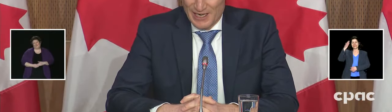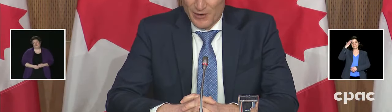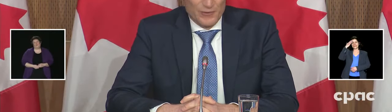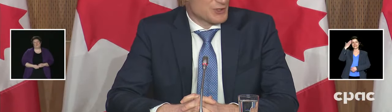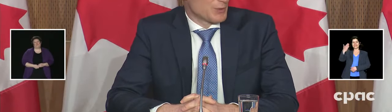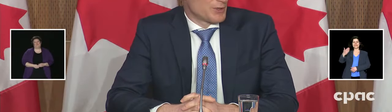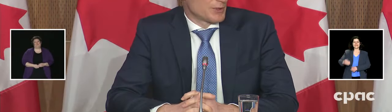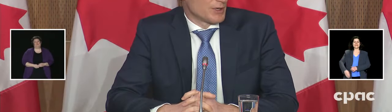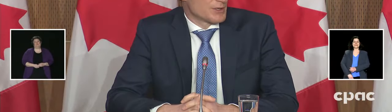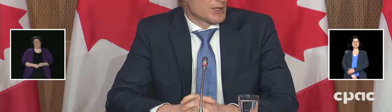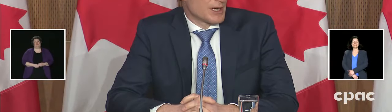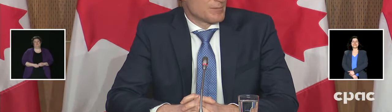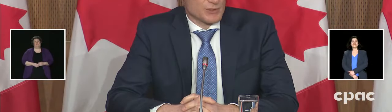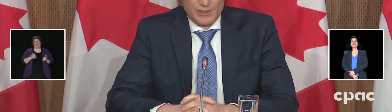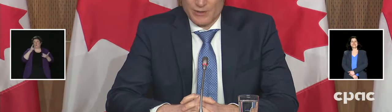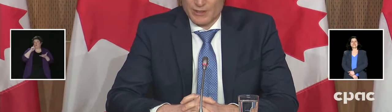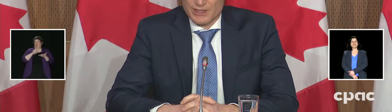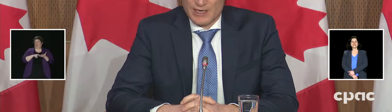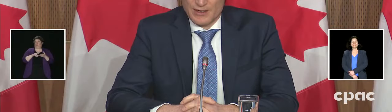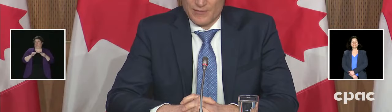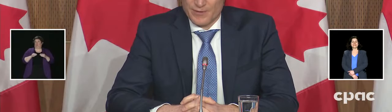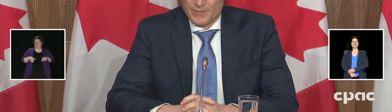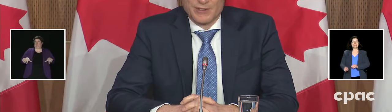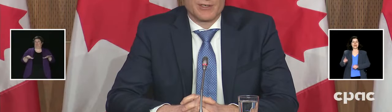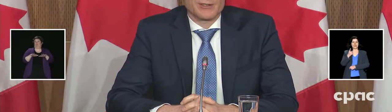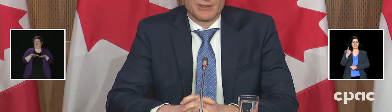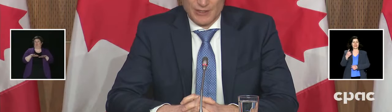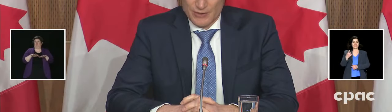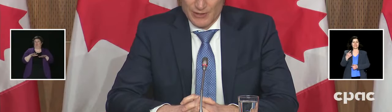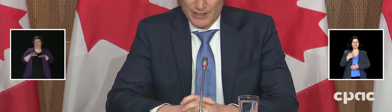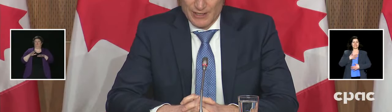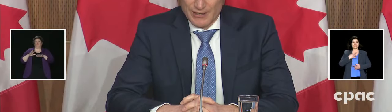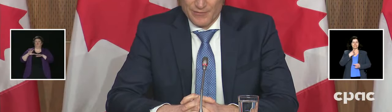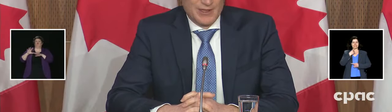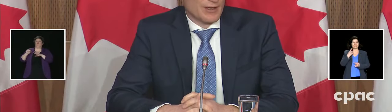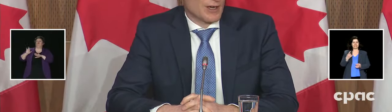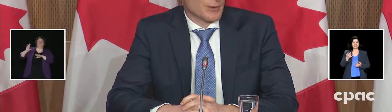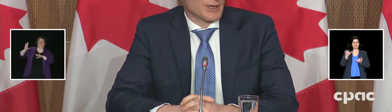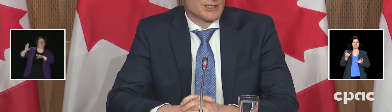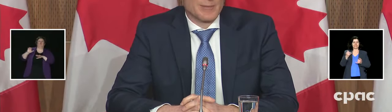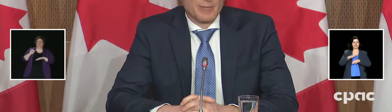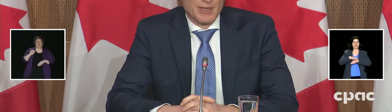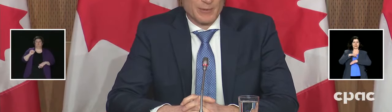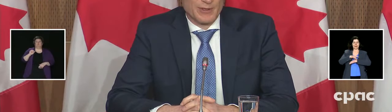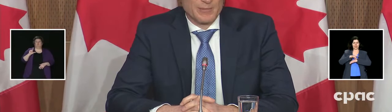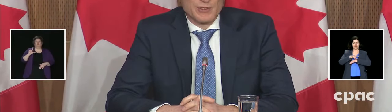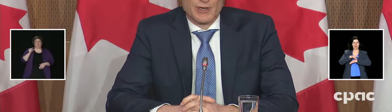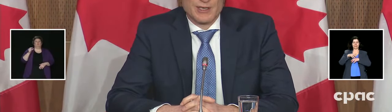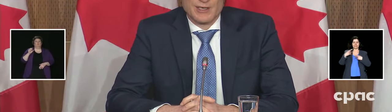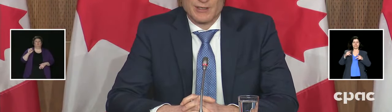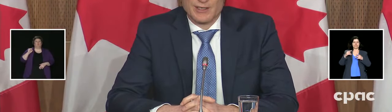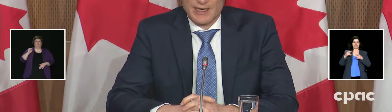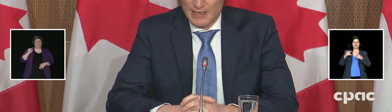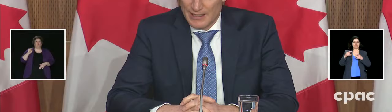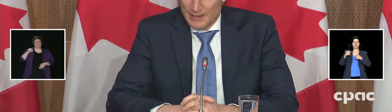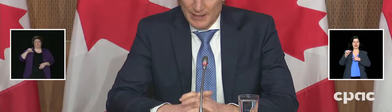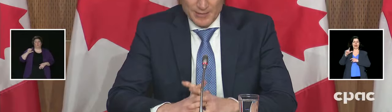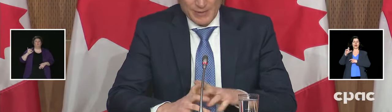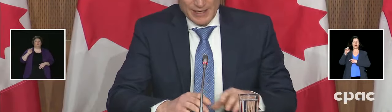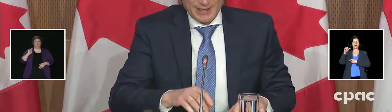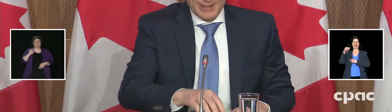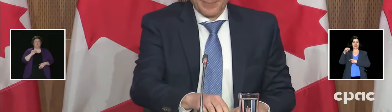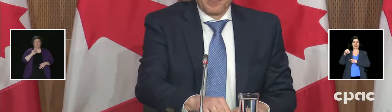First, I want to acknowledge that I am joining you here today from the traditional territory of the Algonquin and Anishinaabe people. I'm joined here today